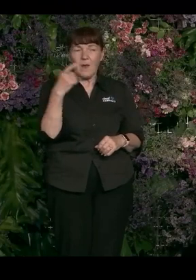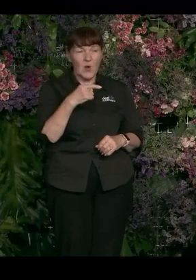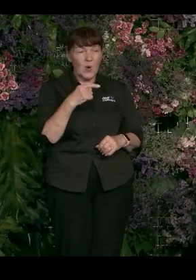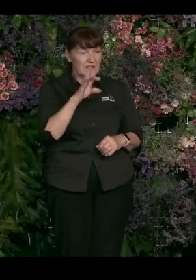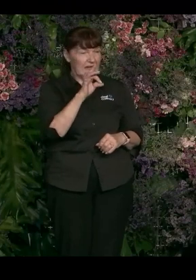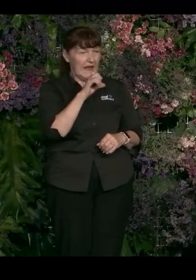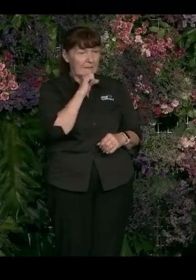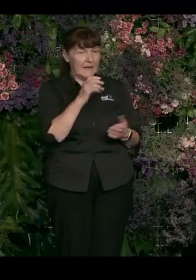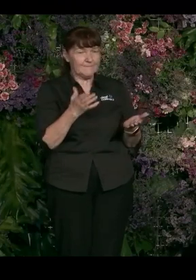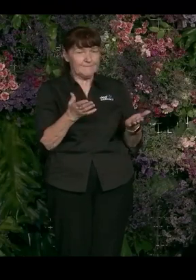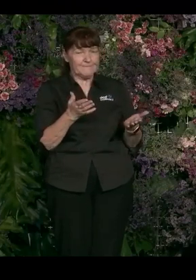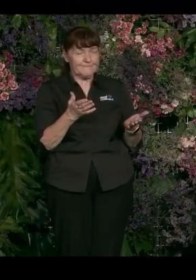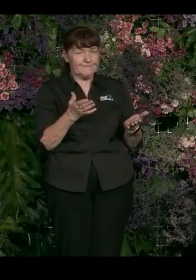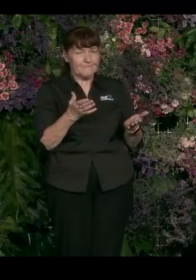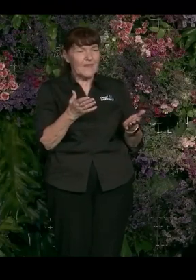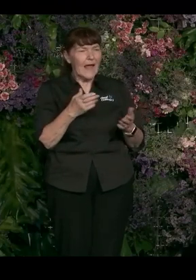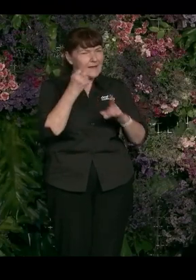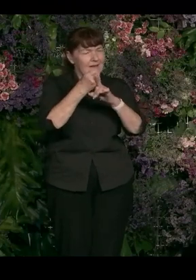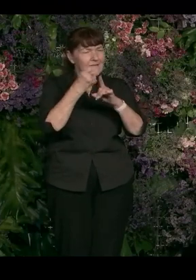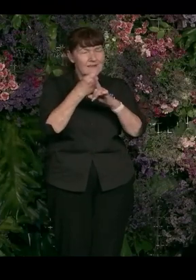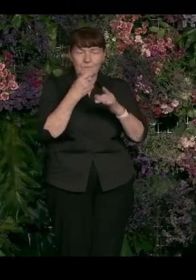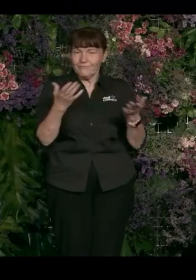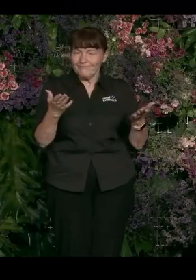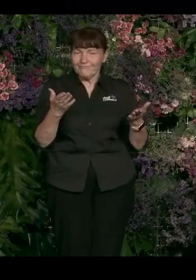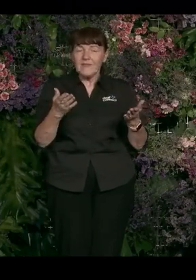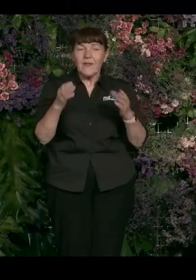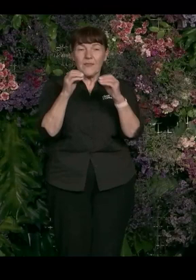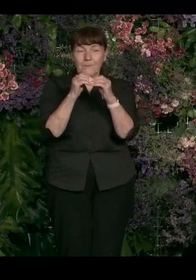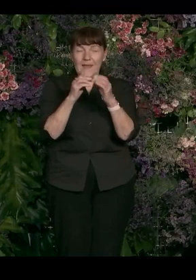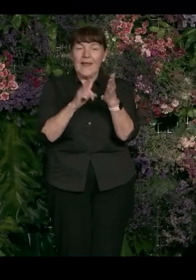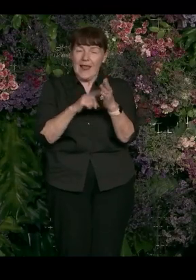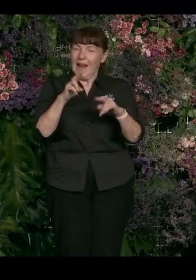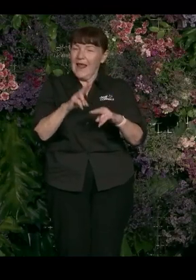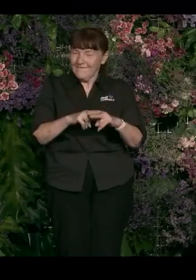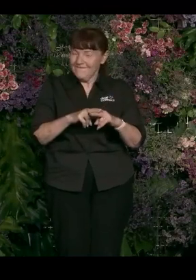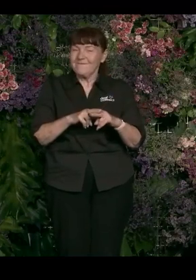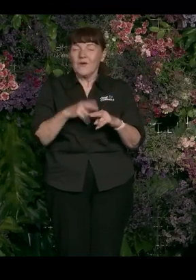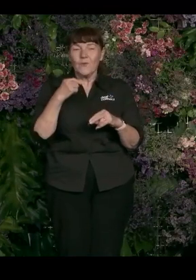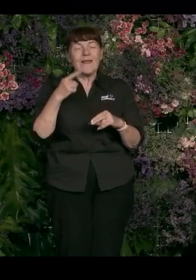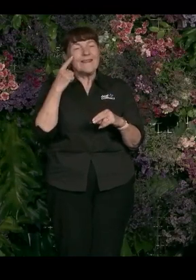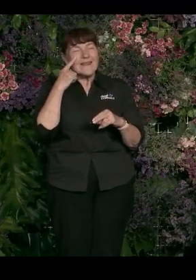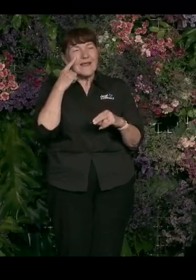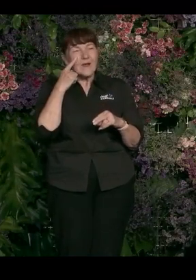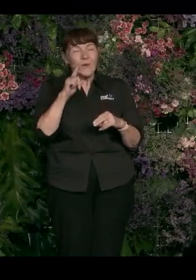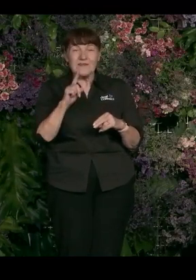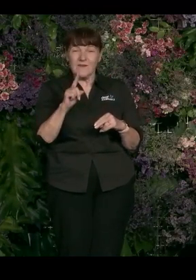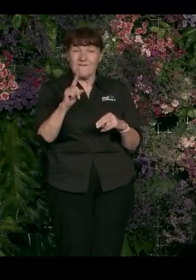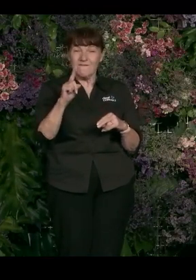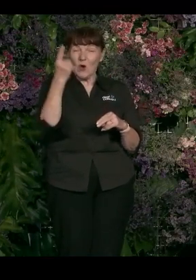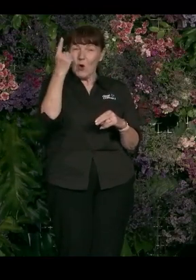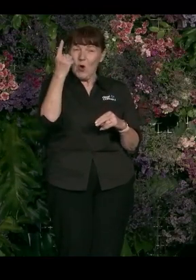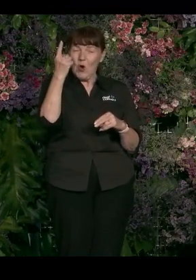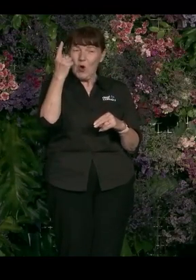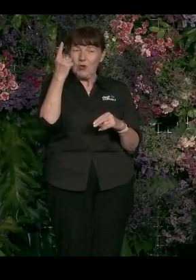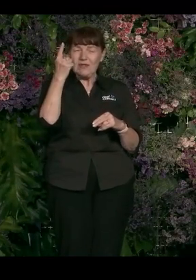sexuality. And it was the construction unit at the time, the BLF, that pulled what we think is the very first industrial